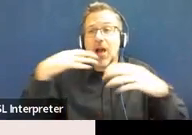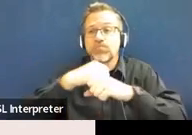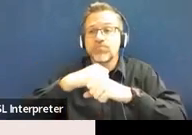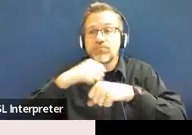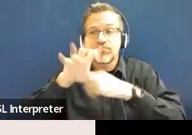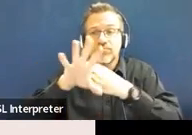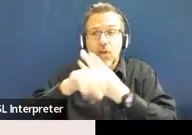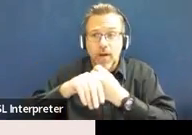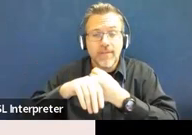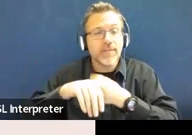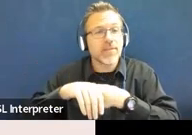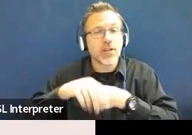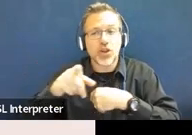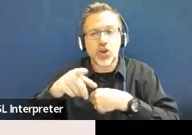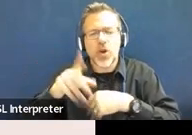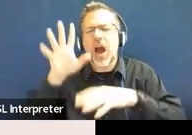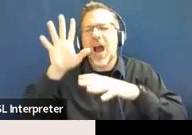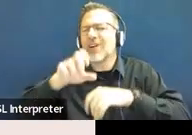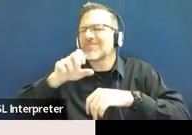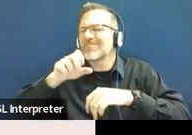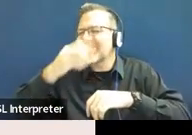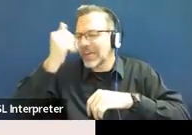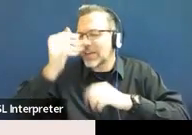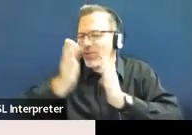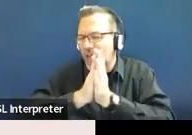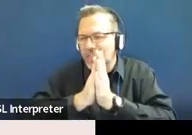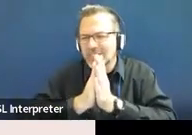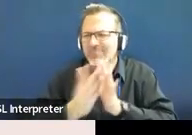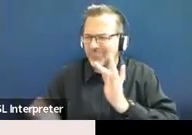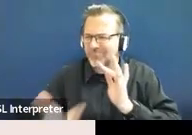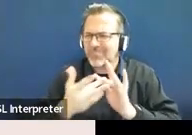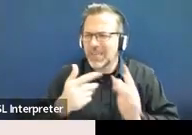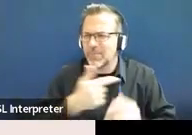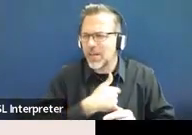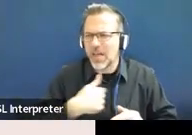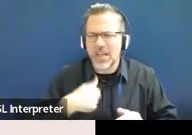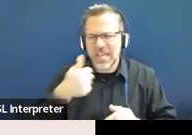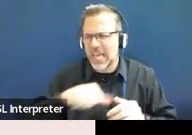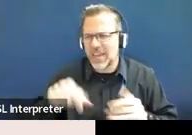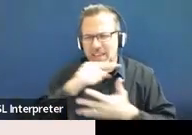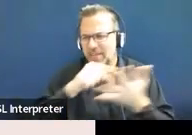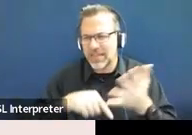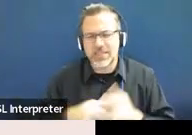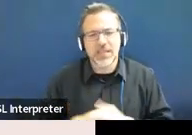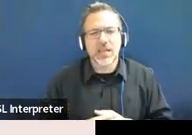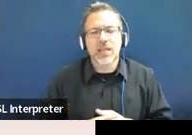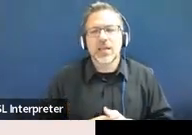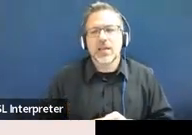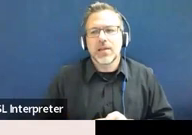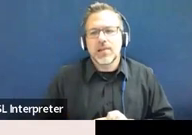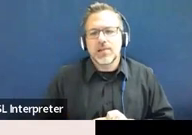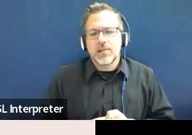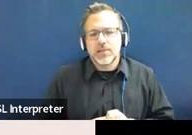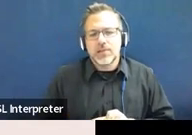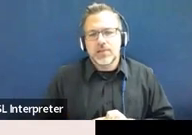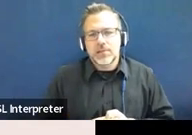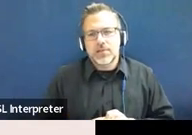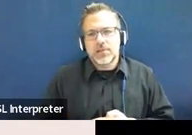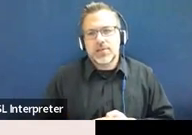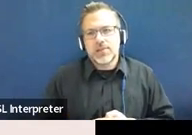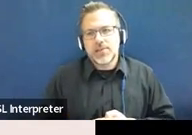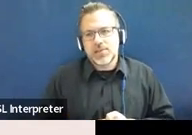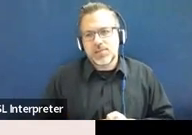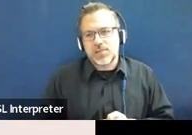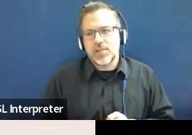question about that, please feel free to reach out to any of us. One thing that we do offer to the field is the